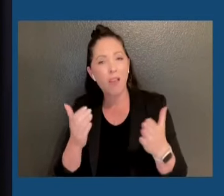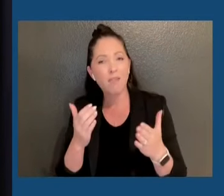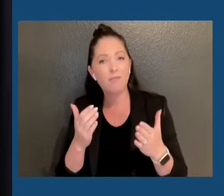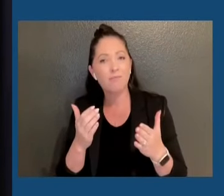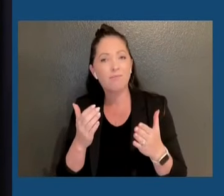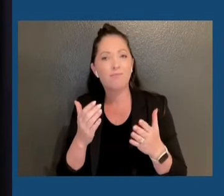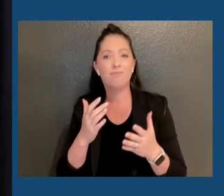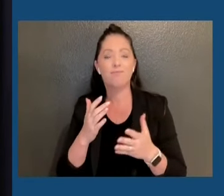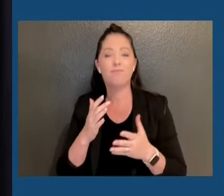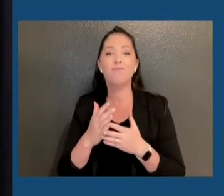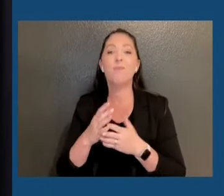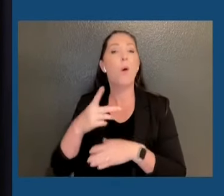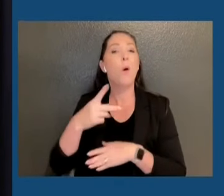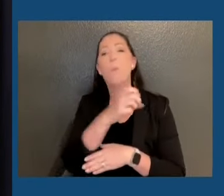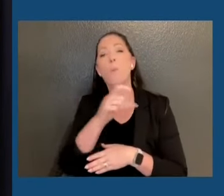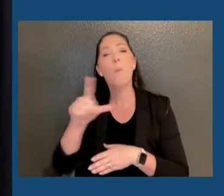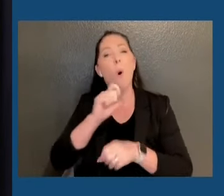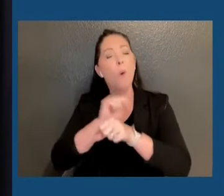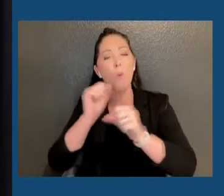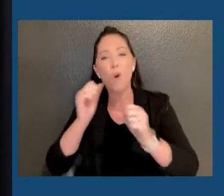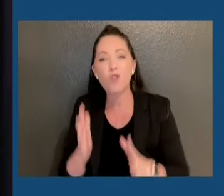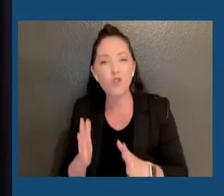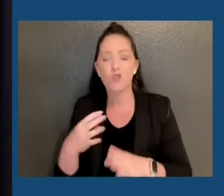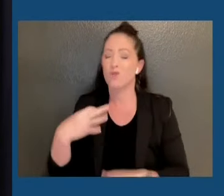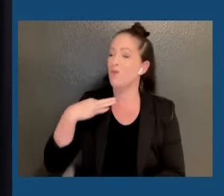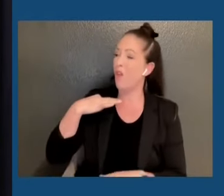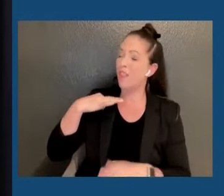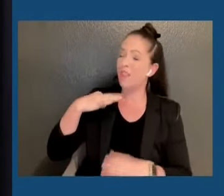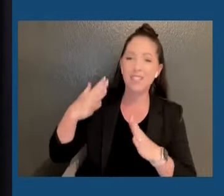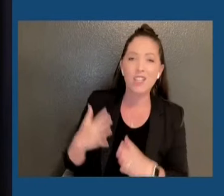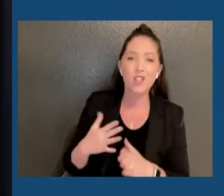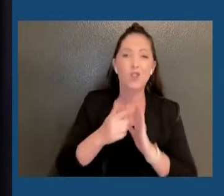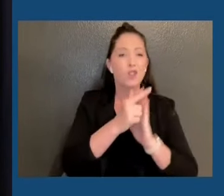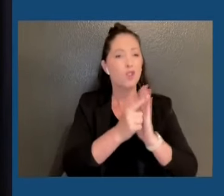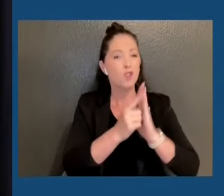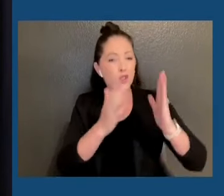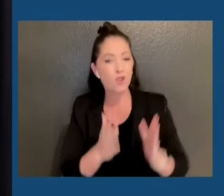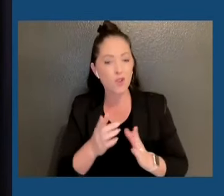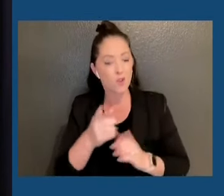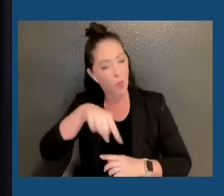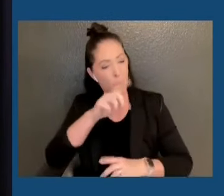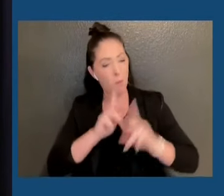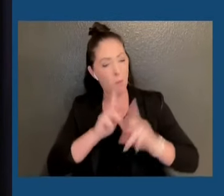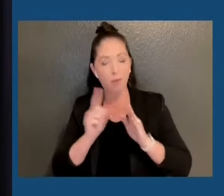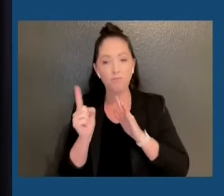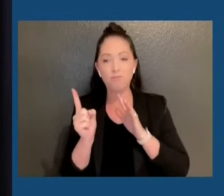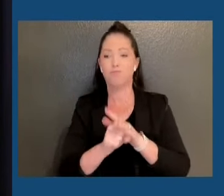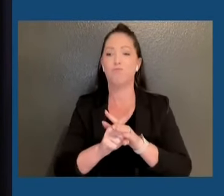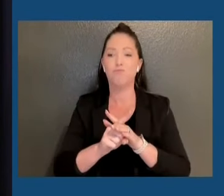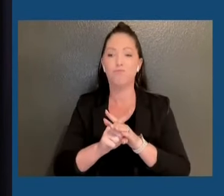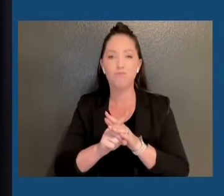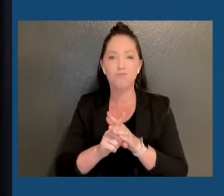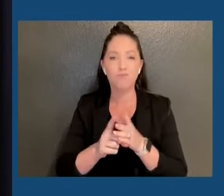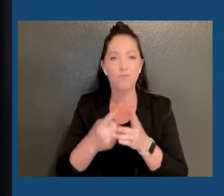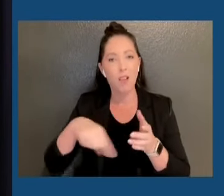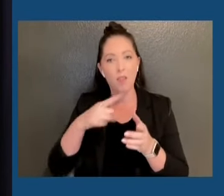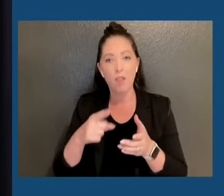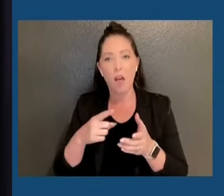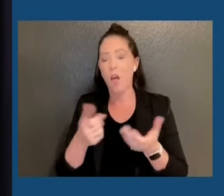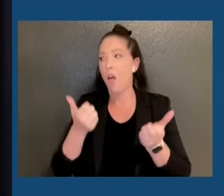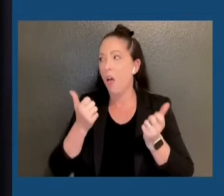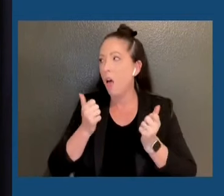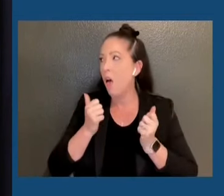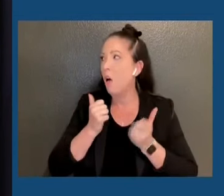days, the poll workers, the volunteers, the attorneys, everybody who shows up, and they really made this election go incredibly